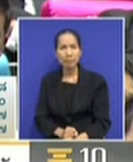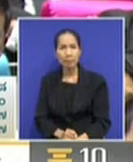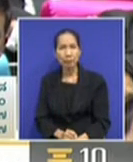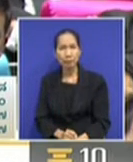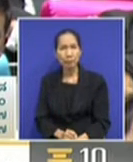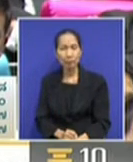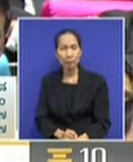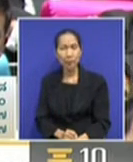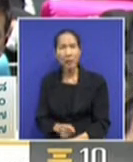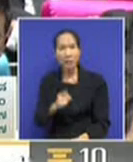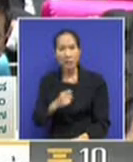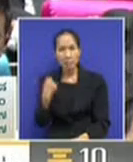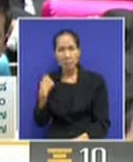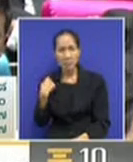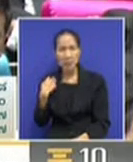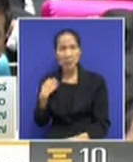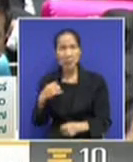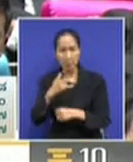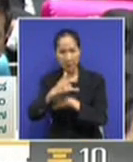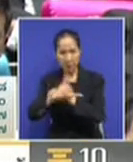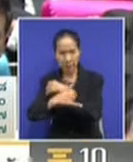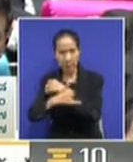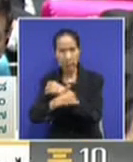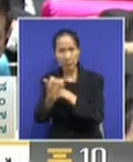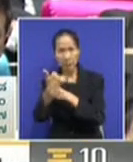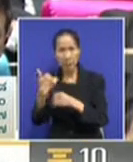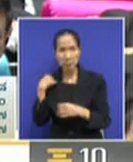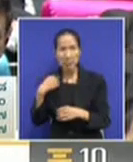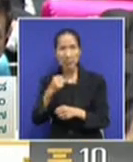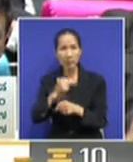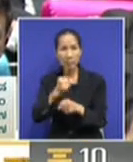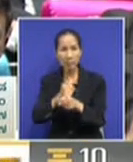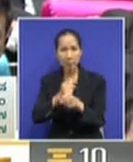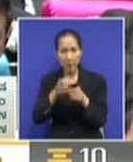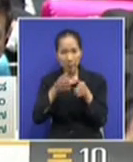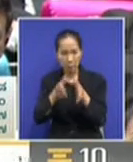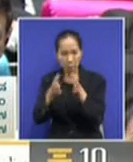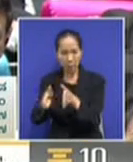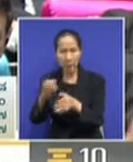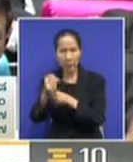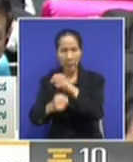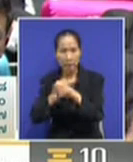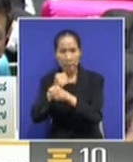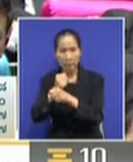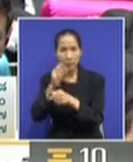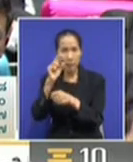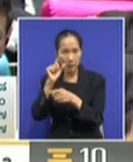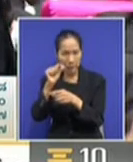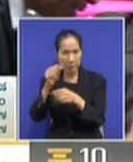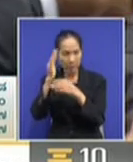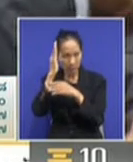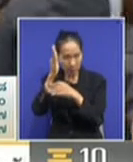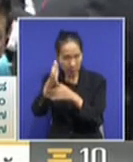to have Senators in this process of voting for Prime Minister. Before we go into detail as to what has transpired in the House,